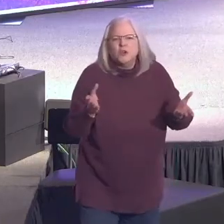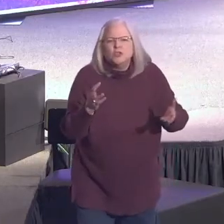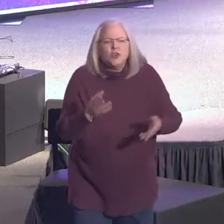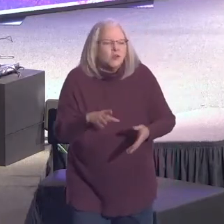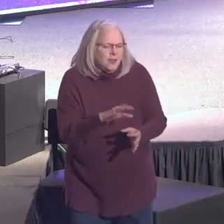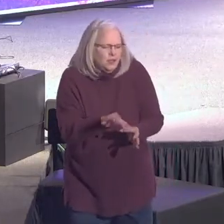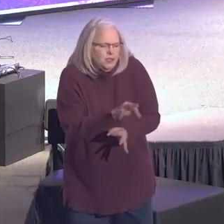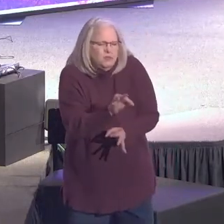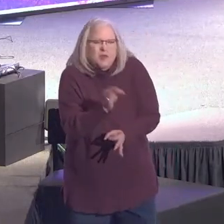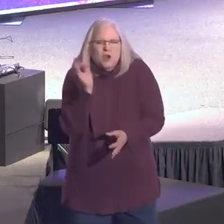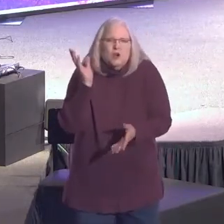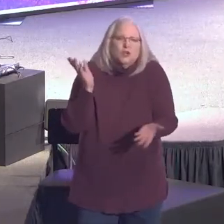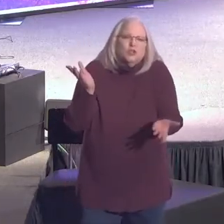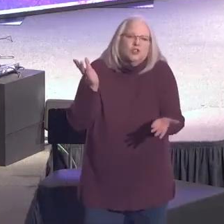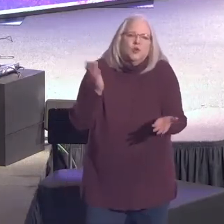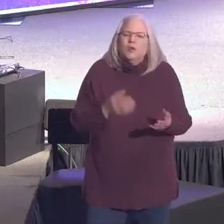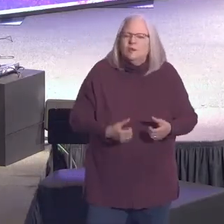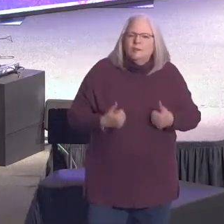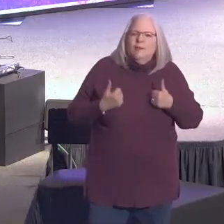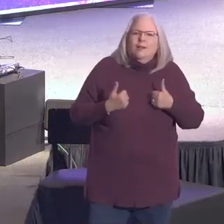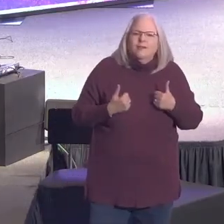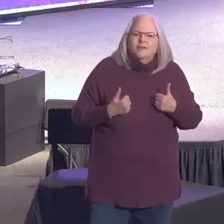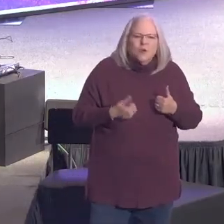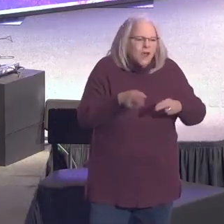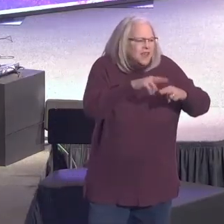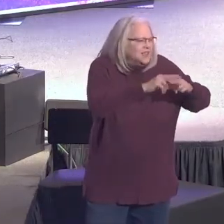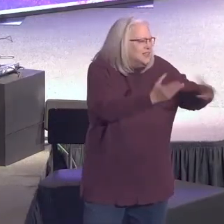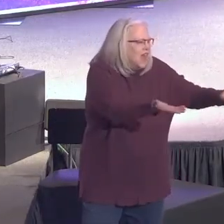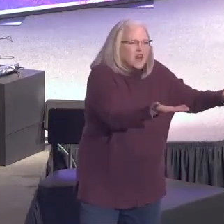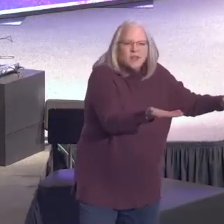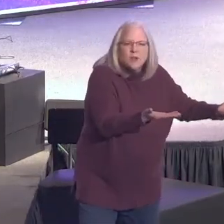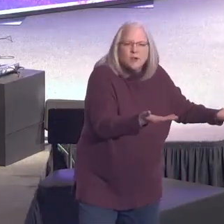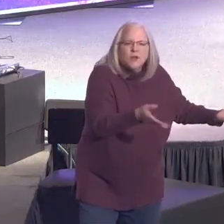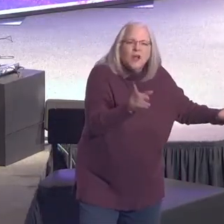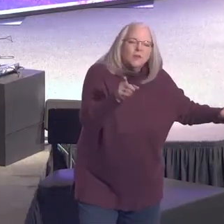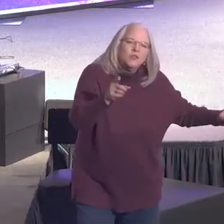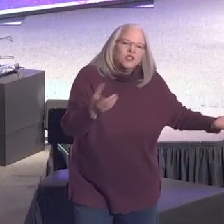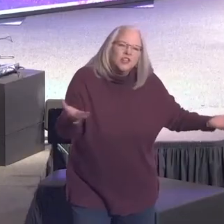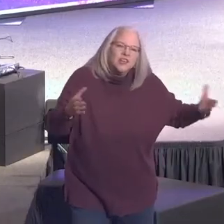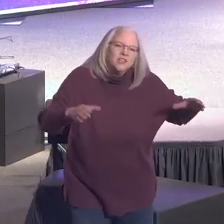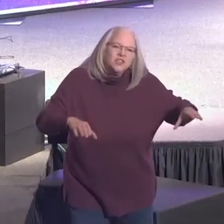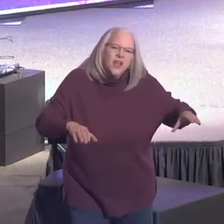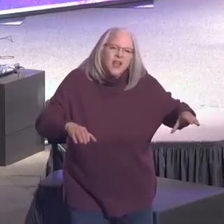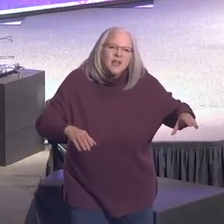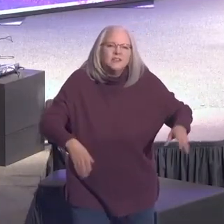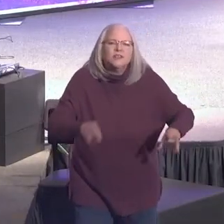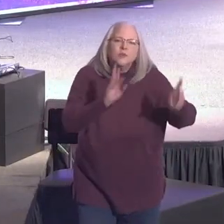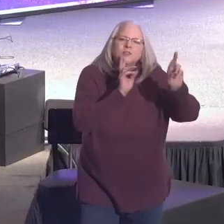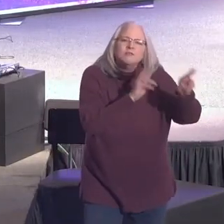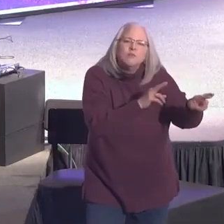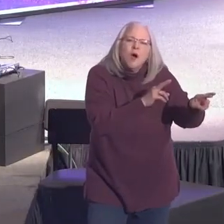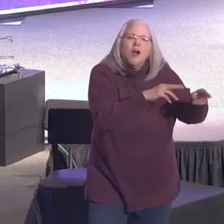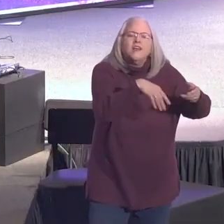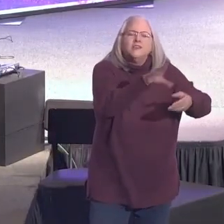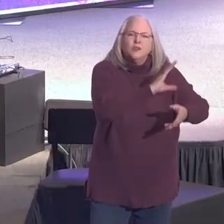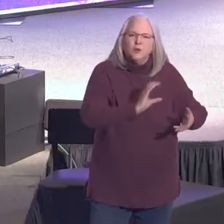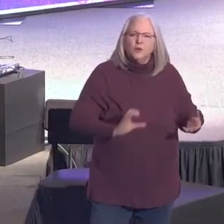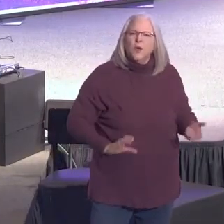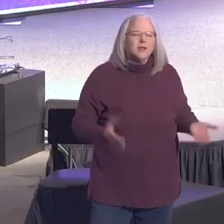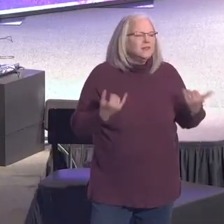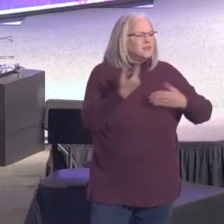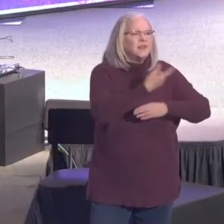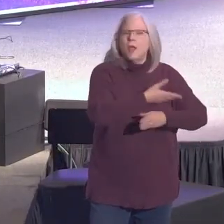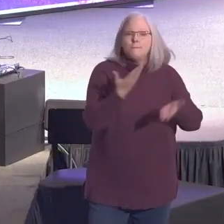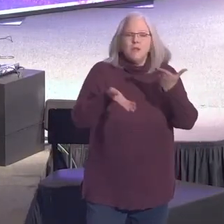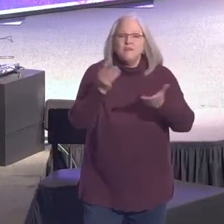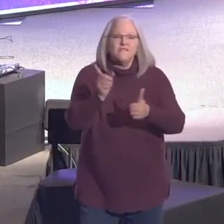or how many weeks you have sat right here. I want to give you a chance to respond to Christ today, maybe for